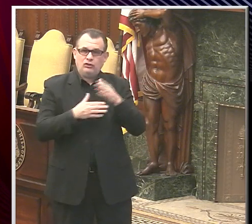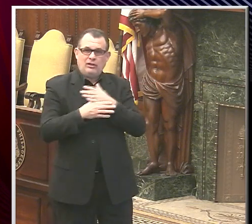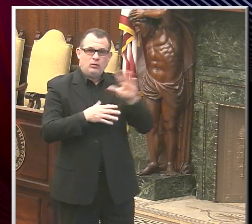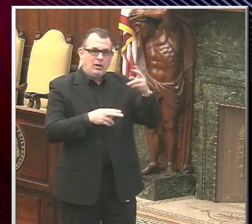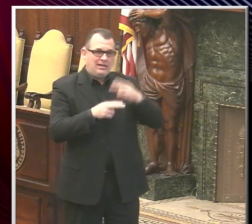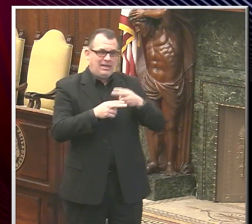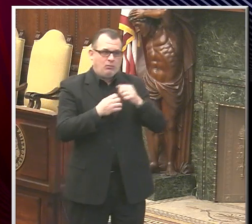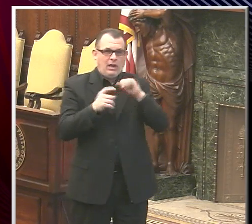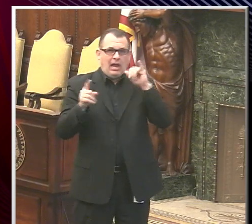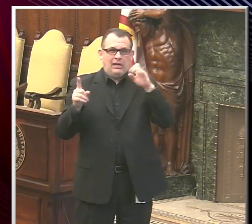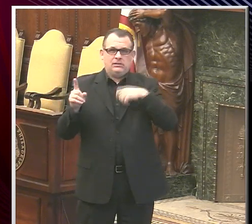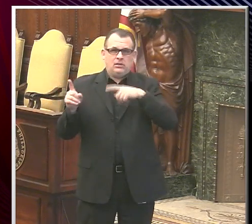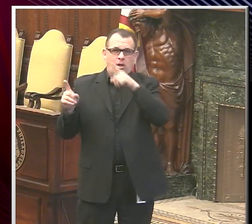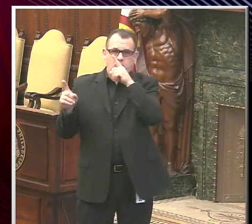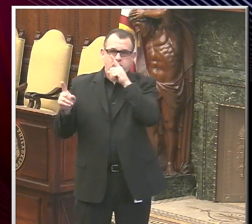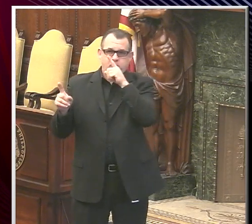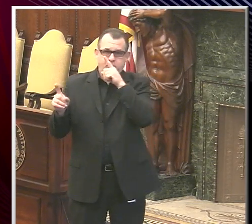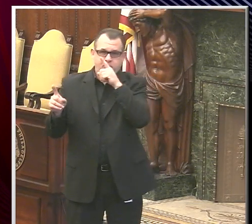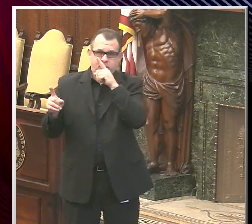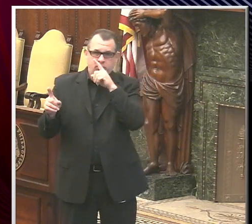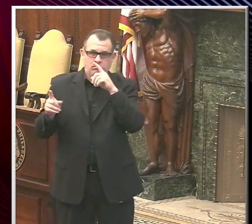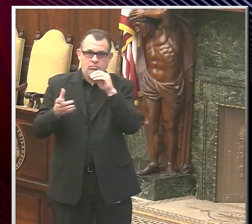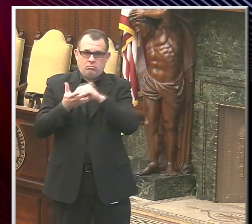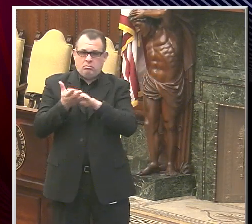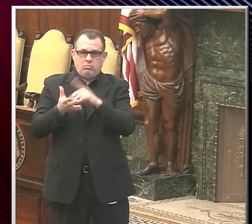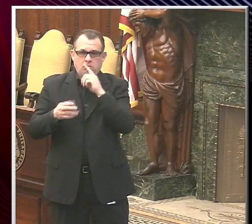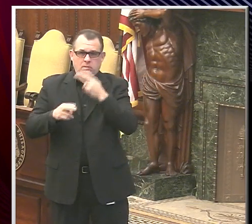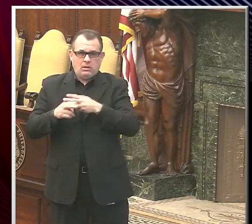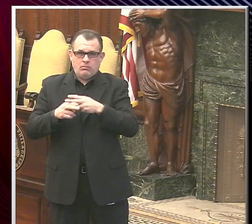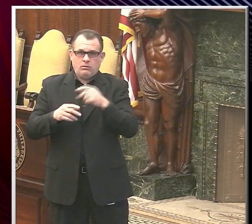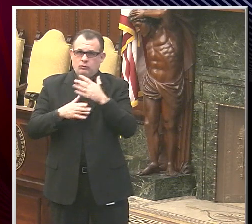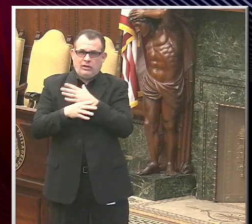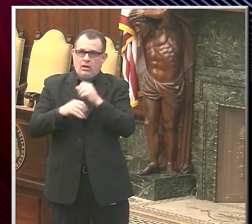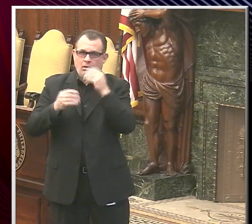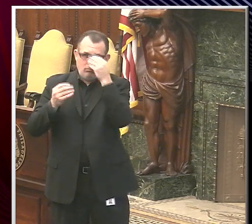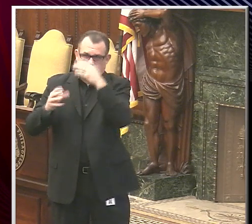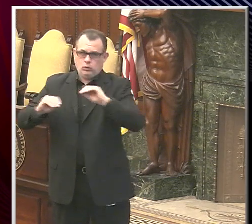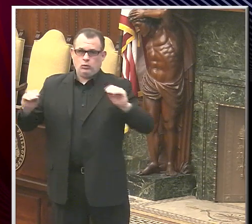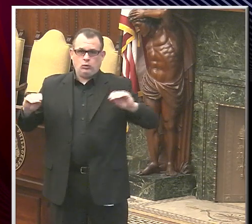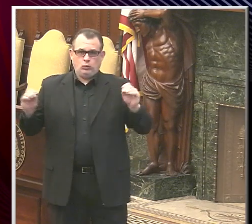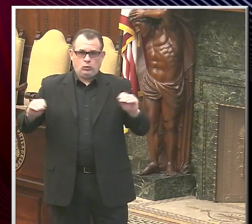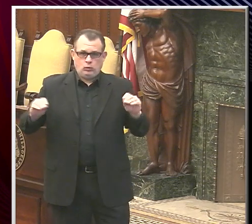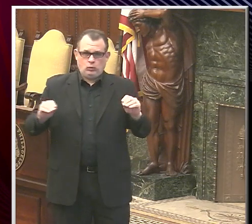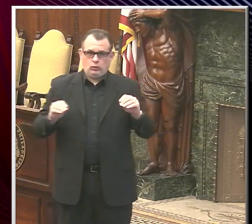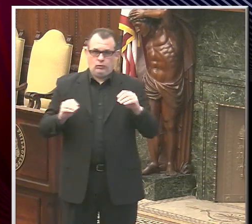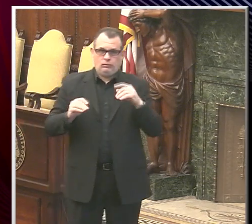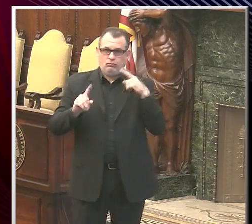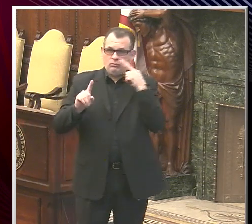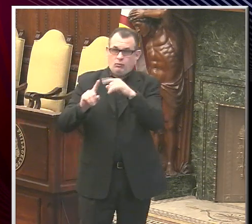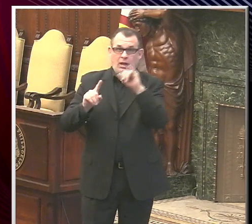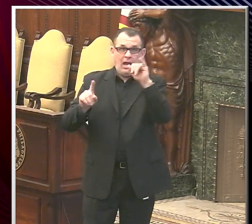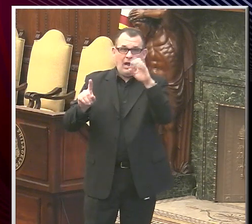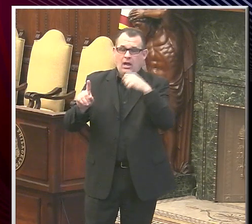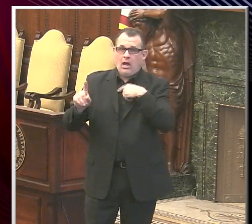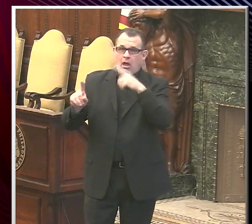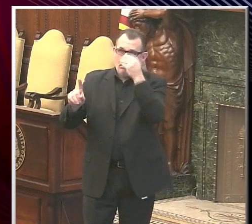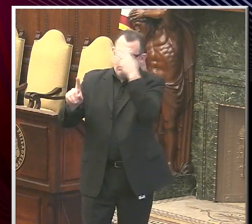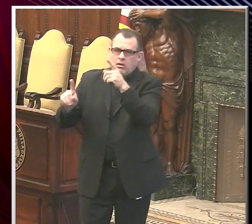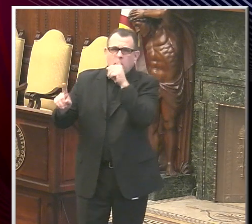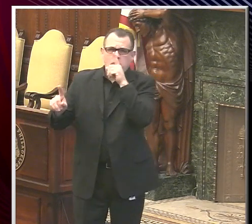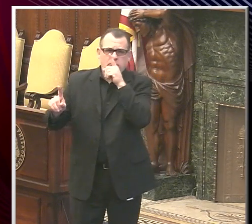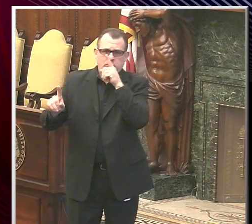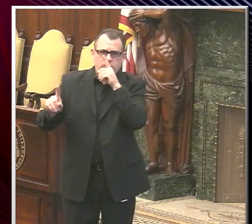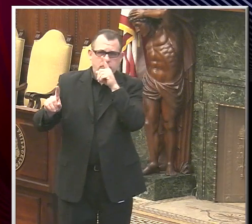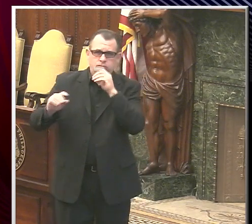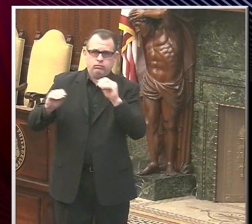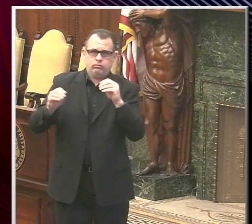The data that's in our database does not get shared with the federal government at all, in particular with ICE. Tenemos dos mensajes para la